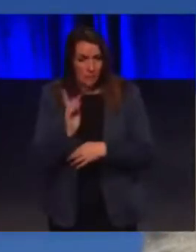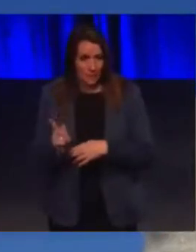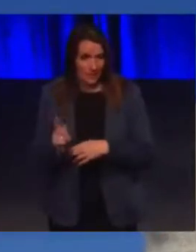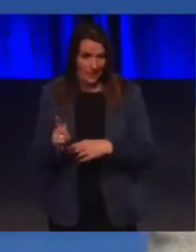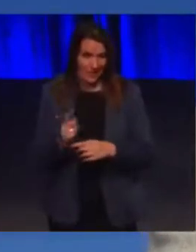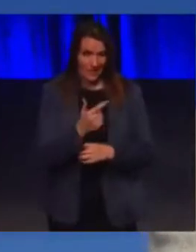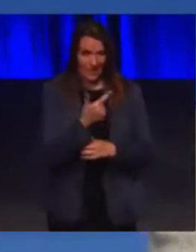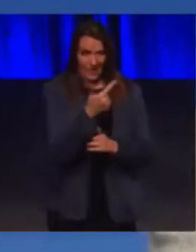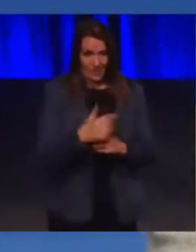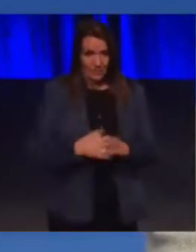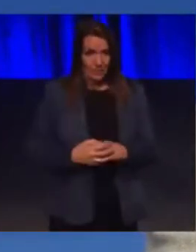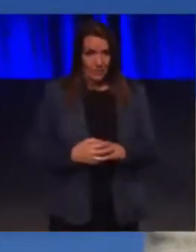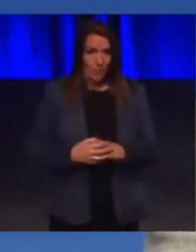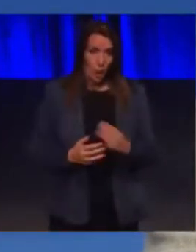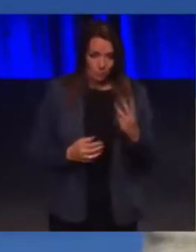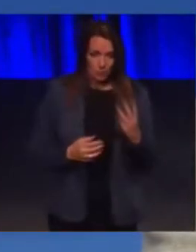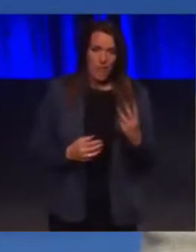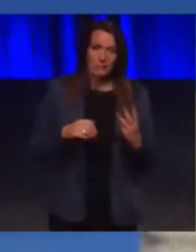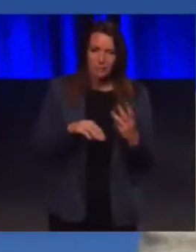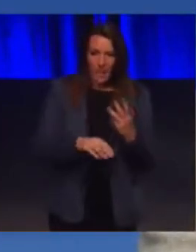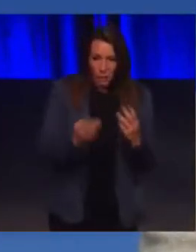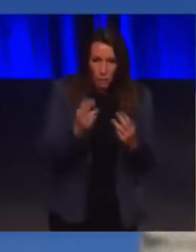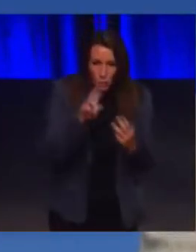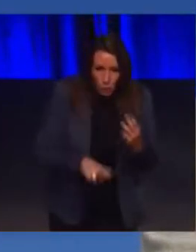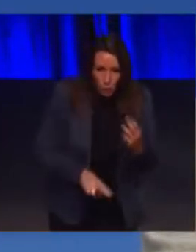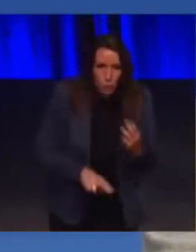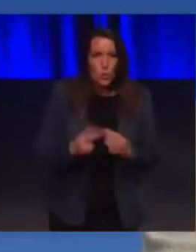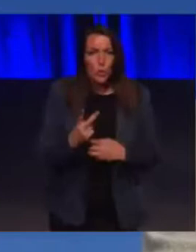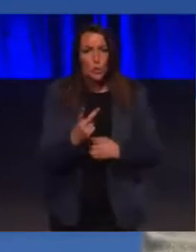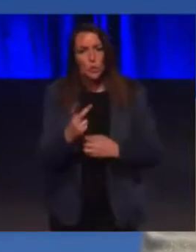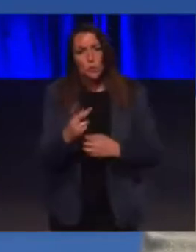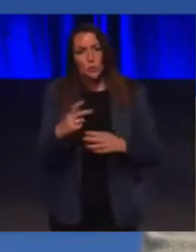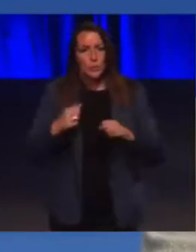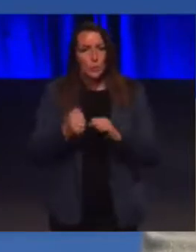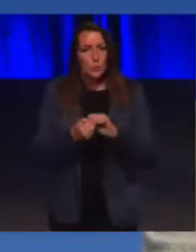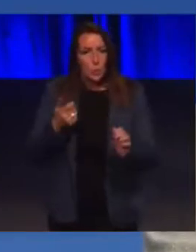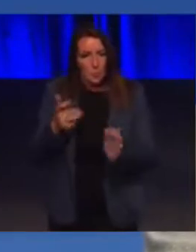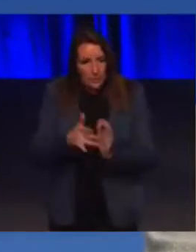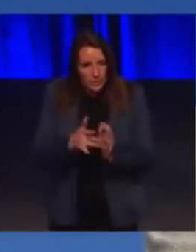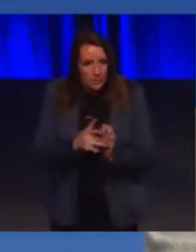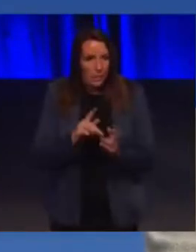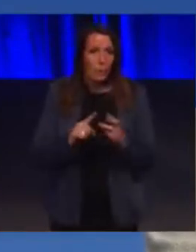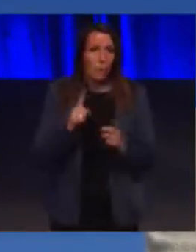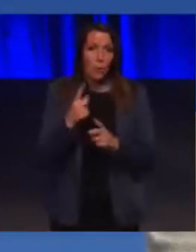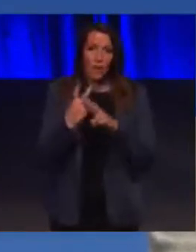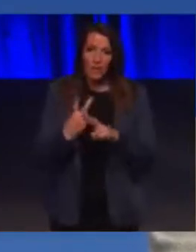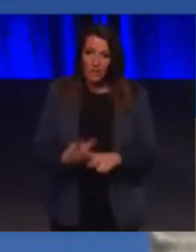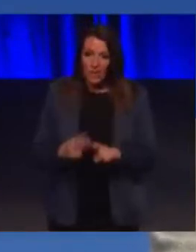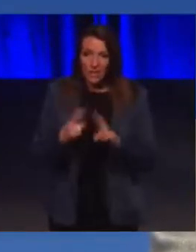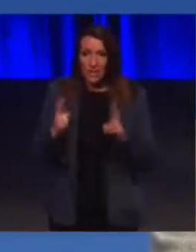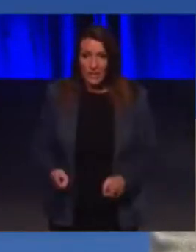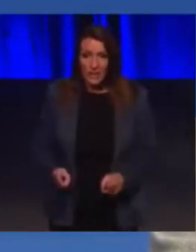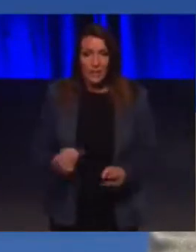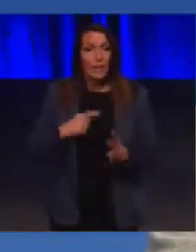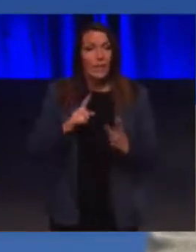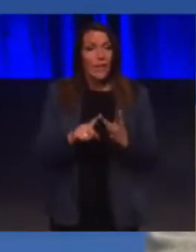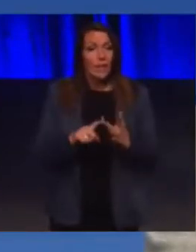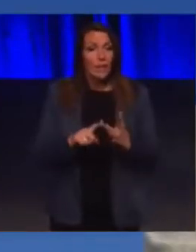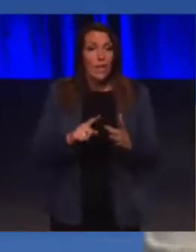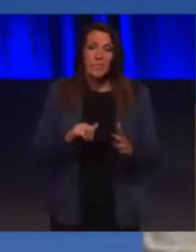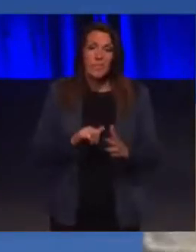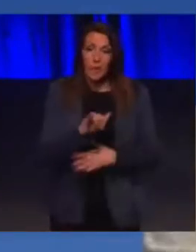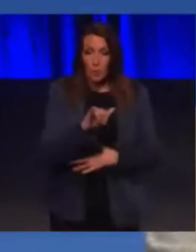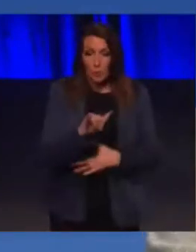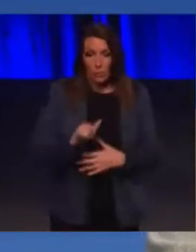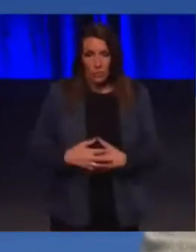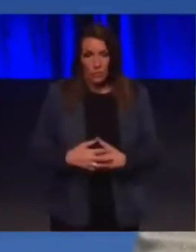There's three in schools, two in leisure centres, one in a care setting and one at Inverness Airport. So out